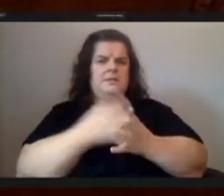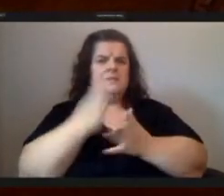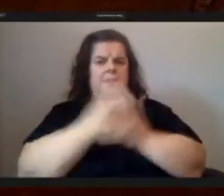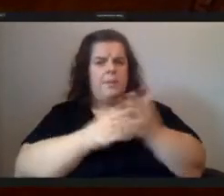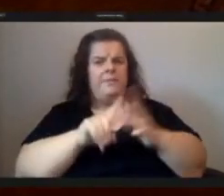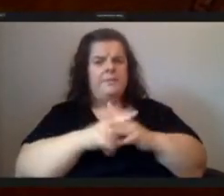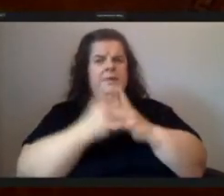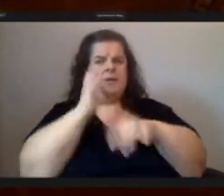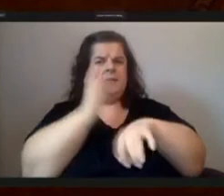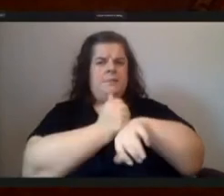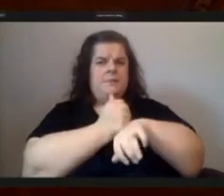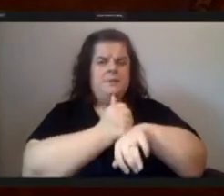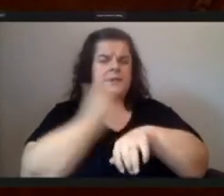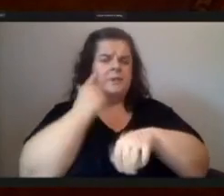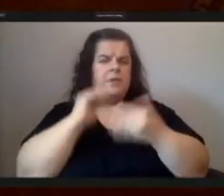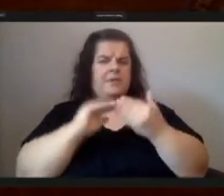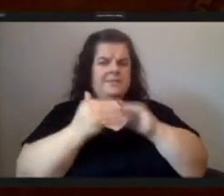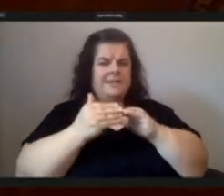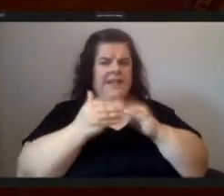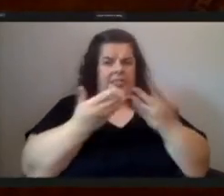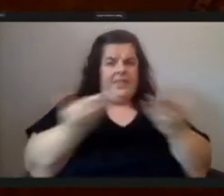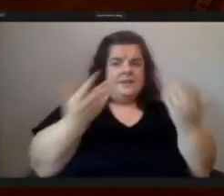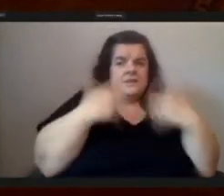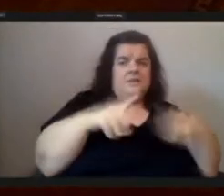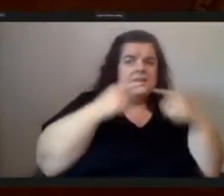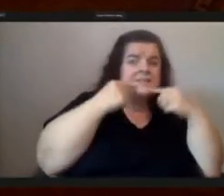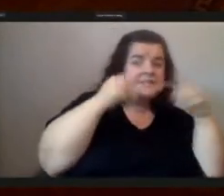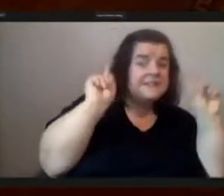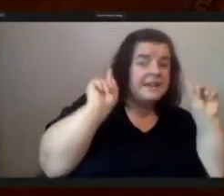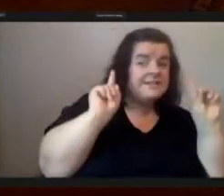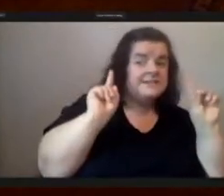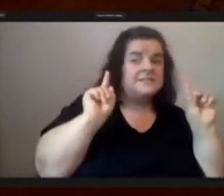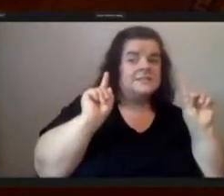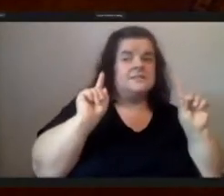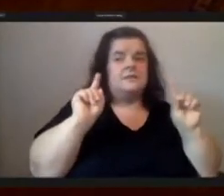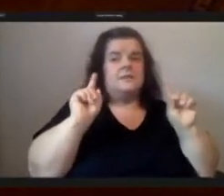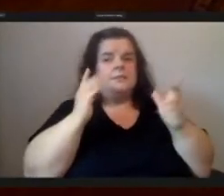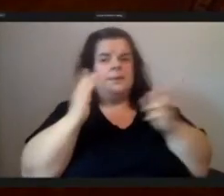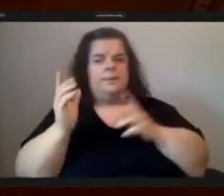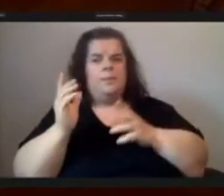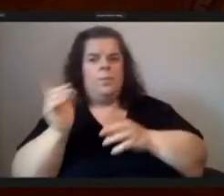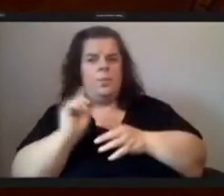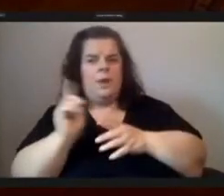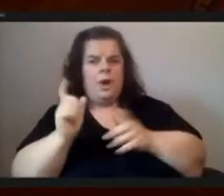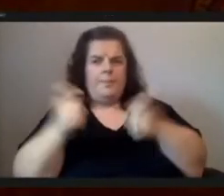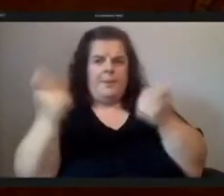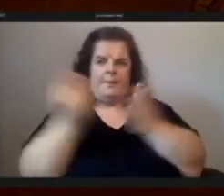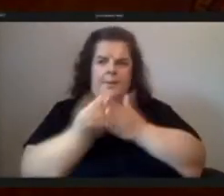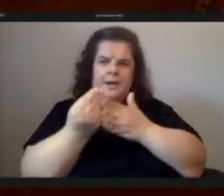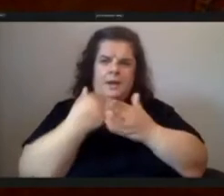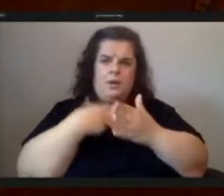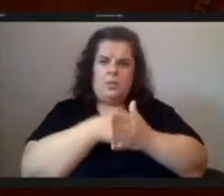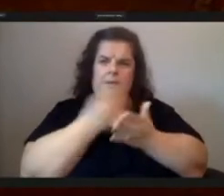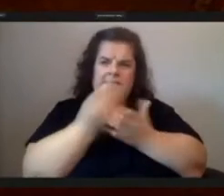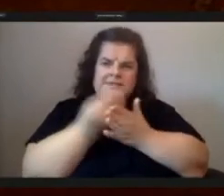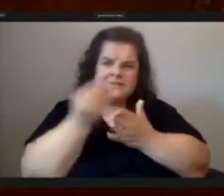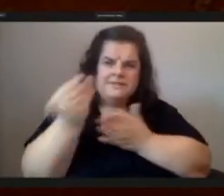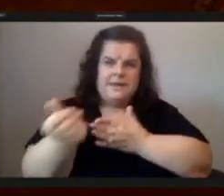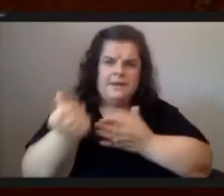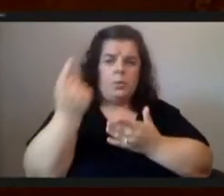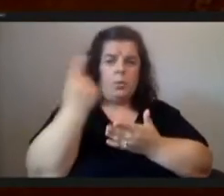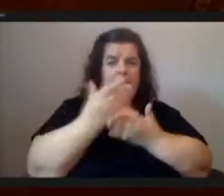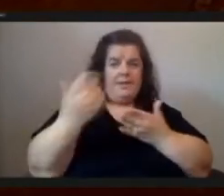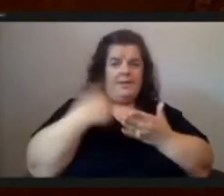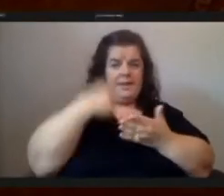that has worked and and where like big dollars we spent so for instance one thing that comes to mind is um